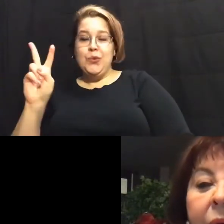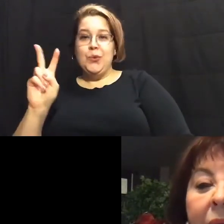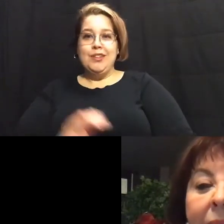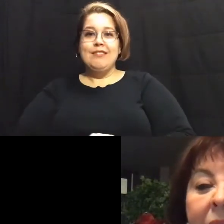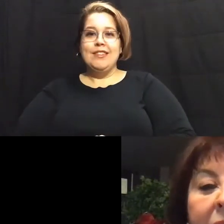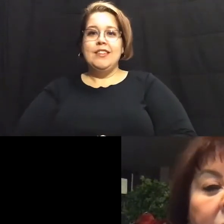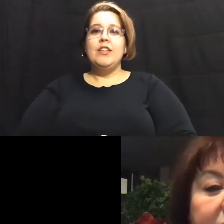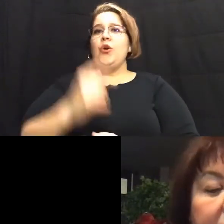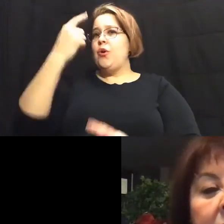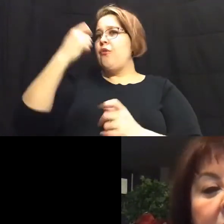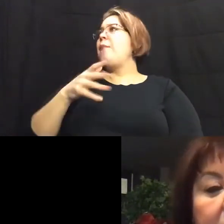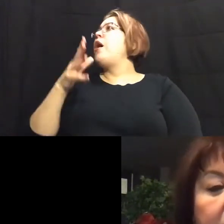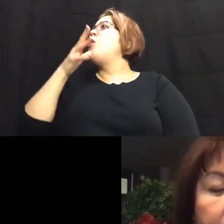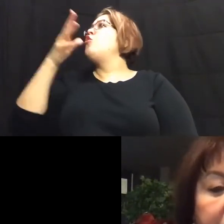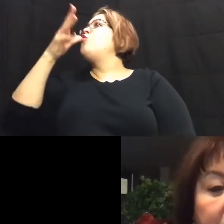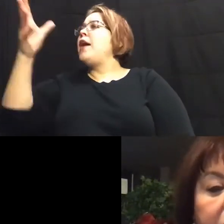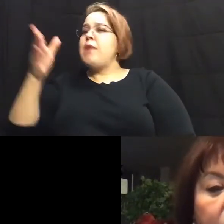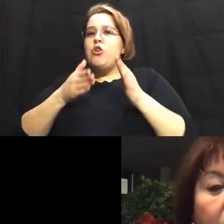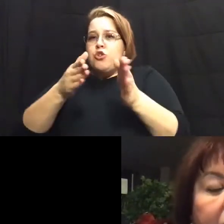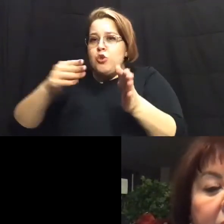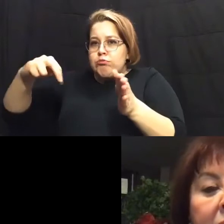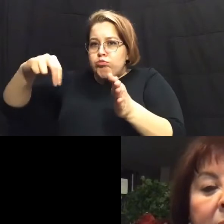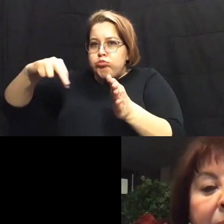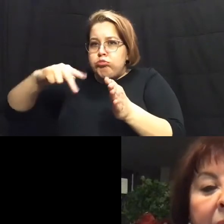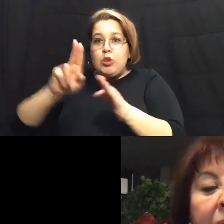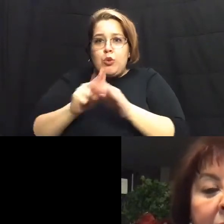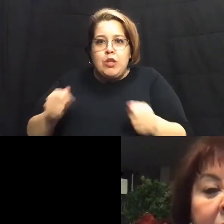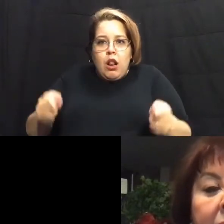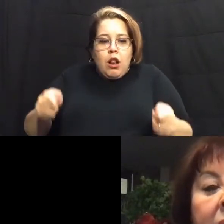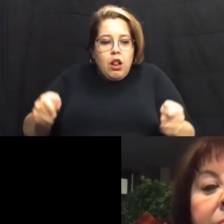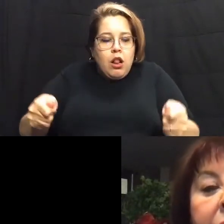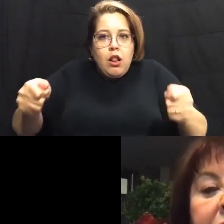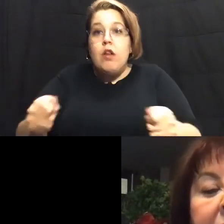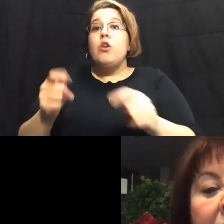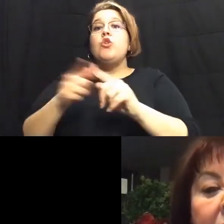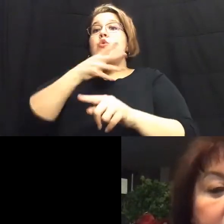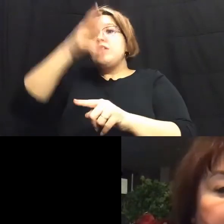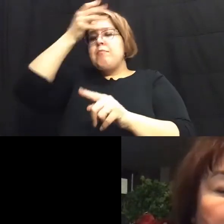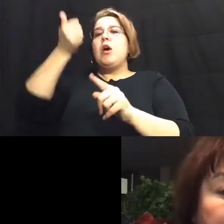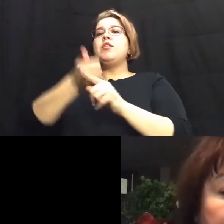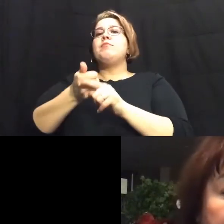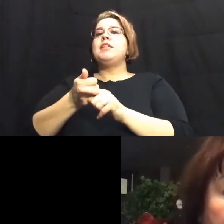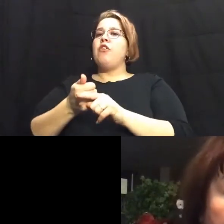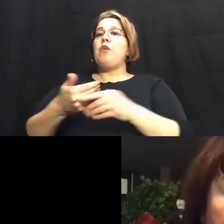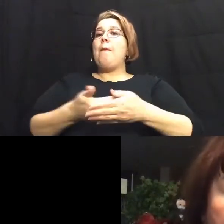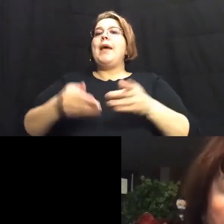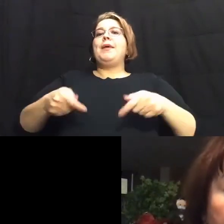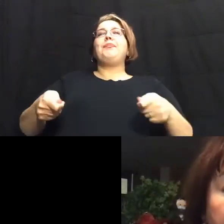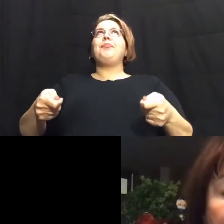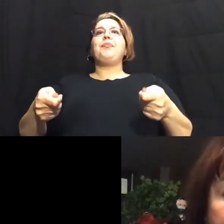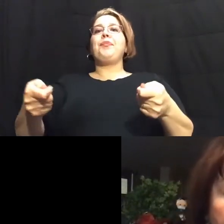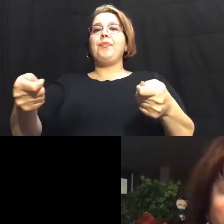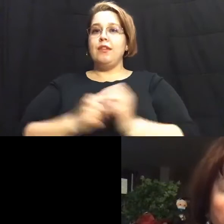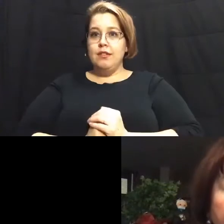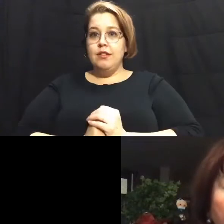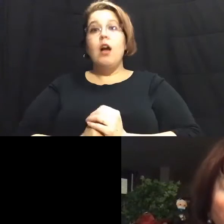From the grandmother crossing the street with a walker to the parent pushing a stroller. We